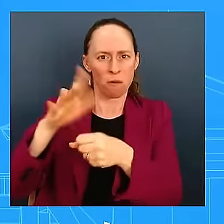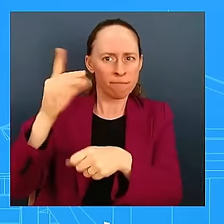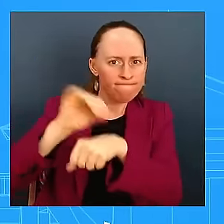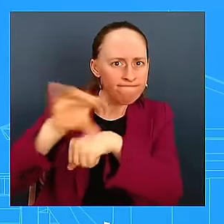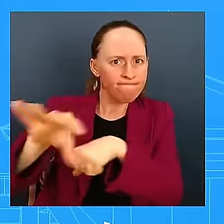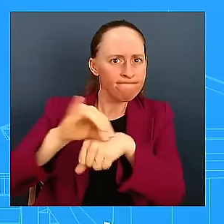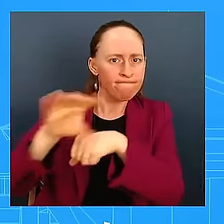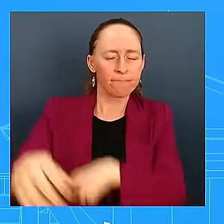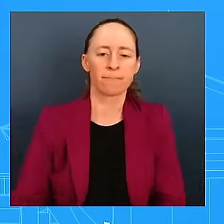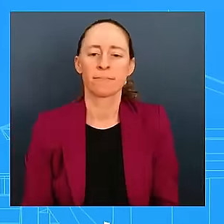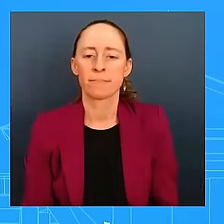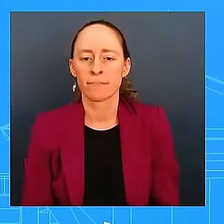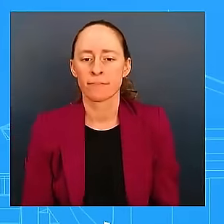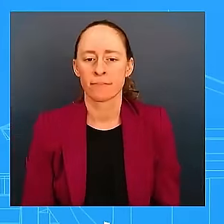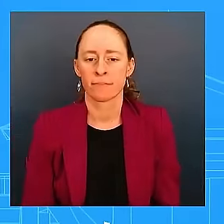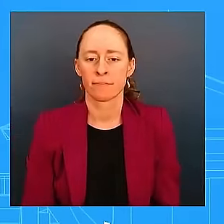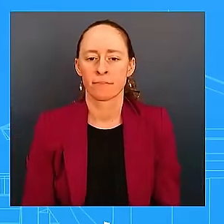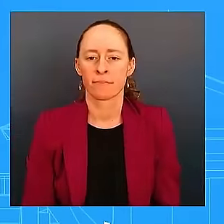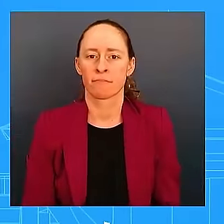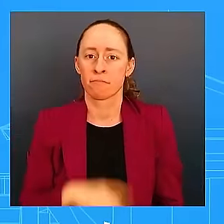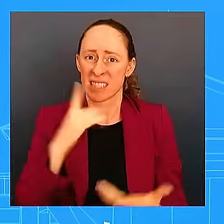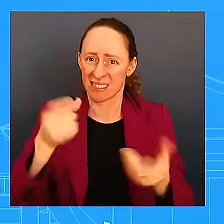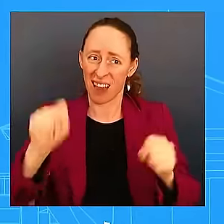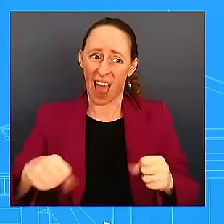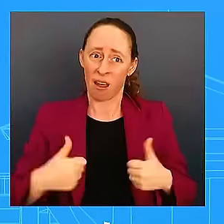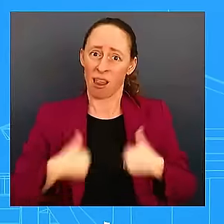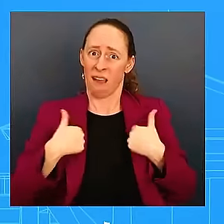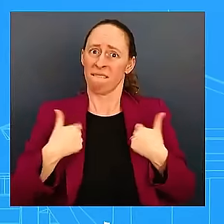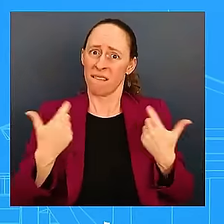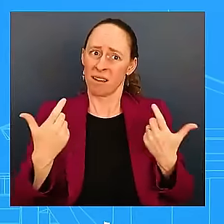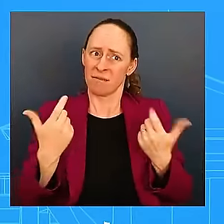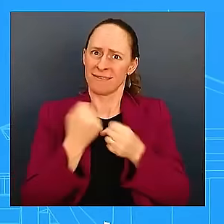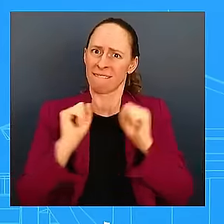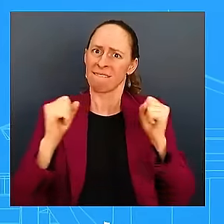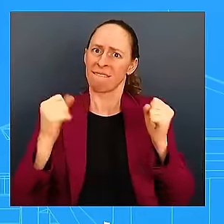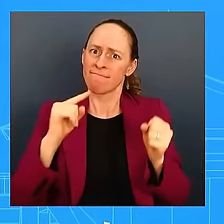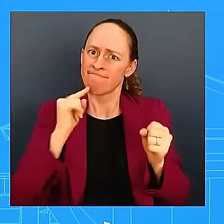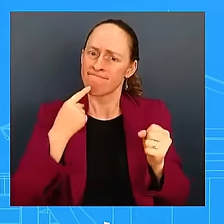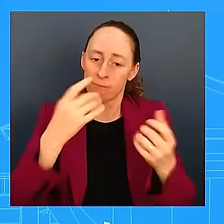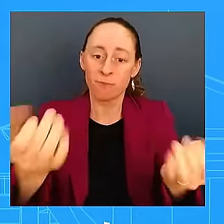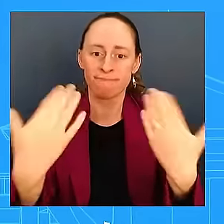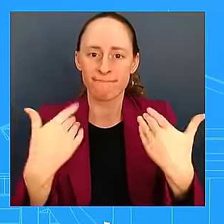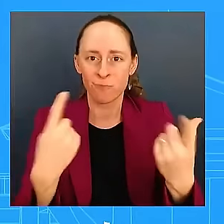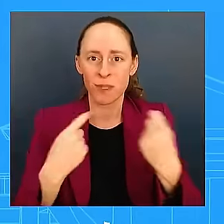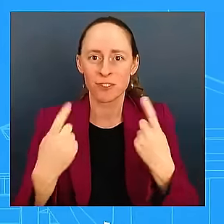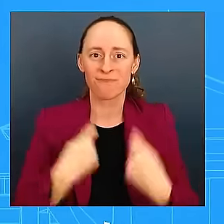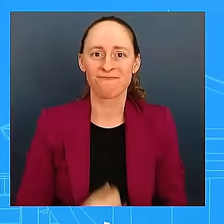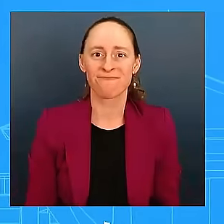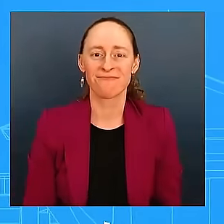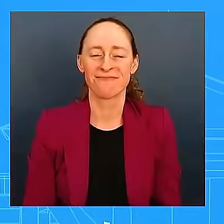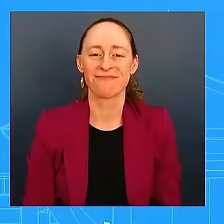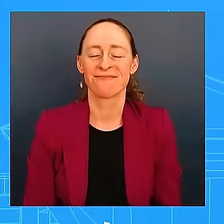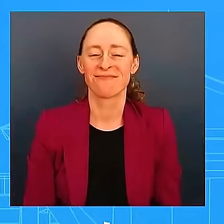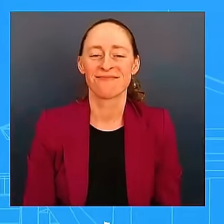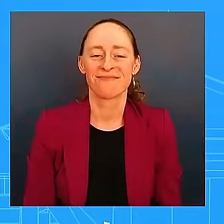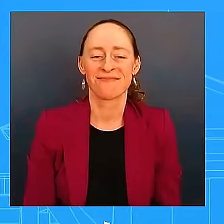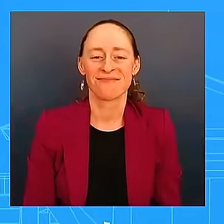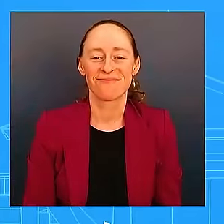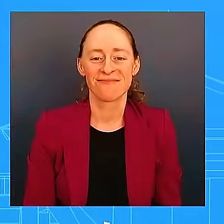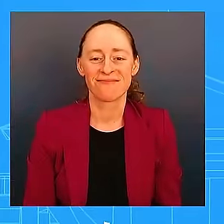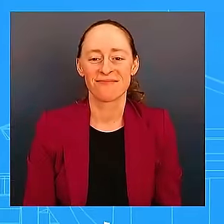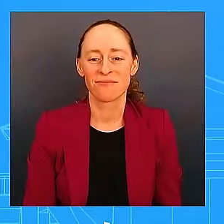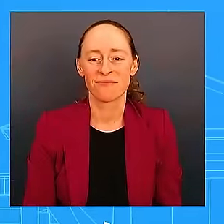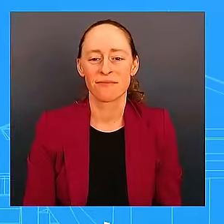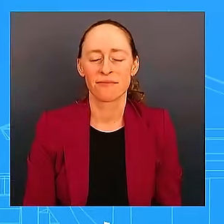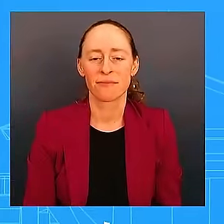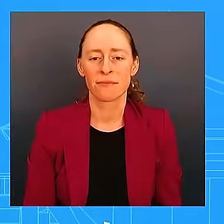with that, then I'll take questions. Thanks, Brian. Thanks, Dan. So this is likely to be the 21st billion dollar weather or climate